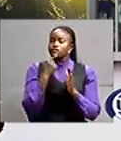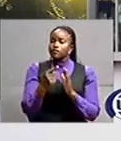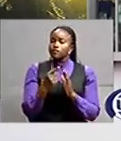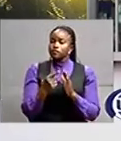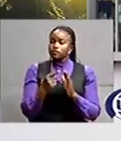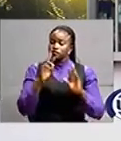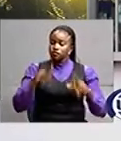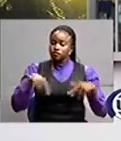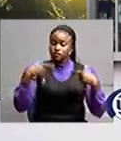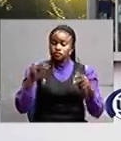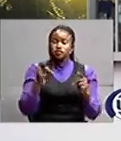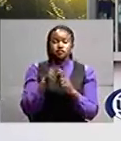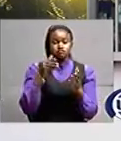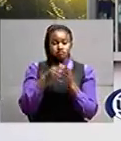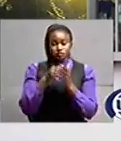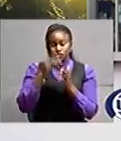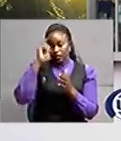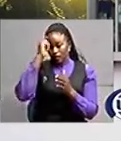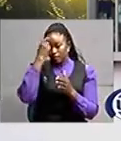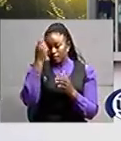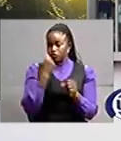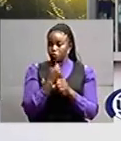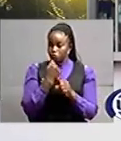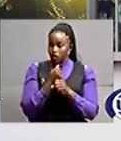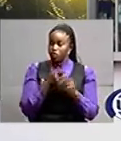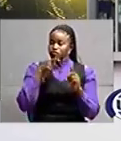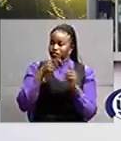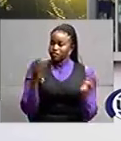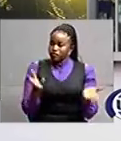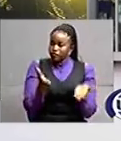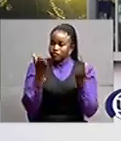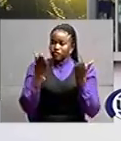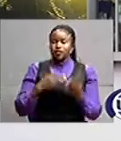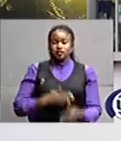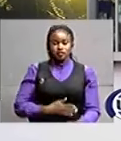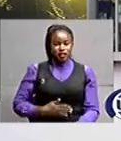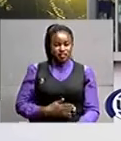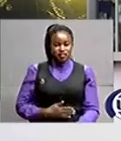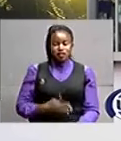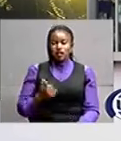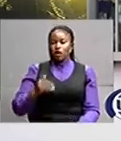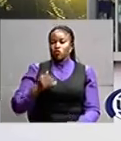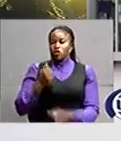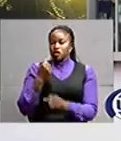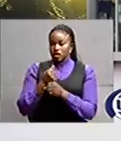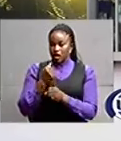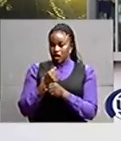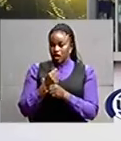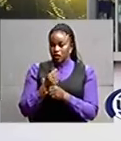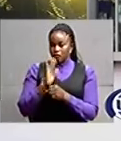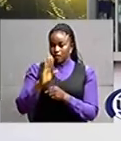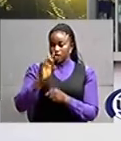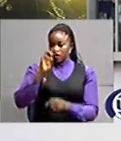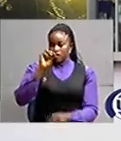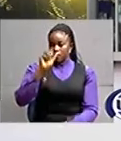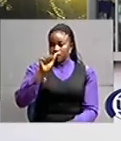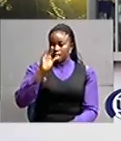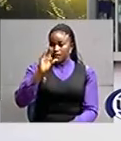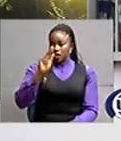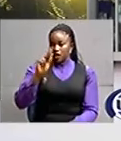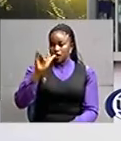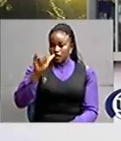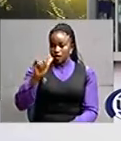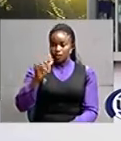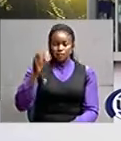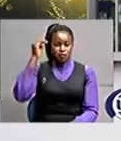affect the government's efforts geared at promoting science subjects. The performance of female students at McKay Memorial College, however,